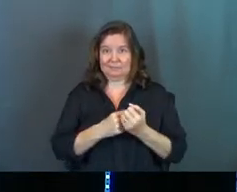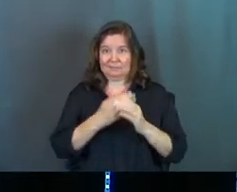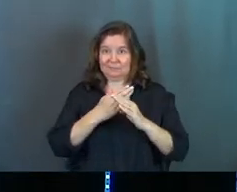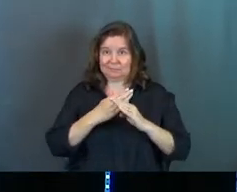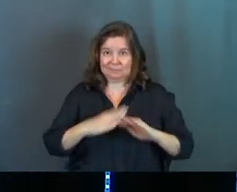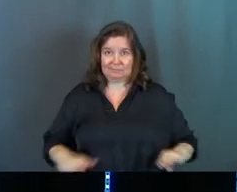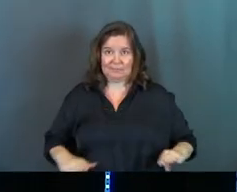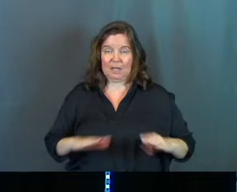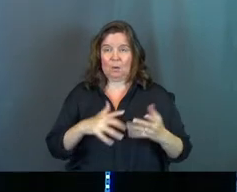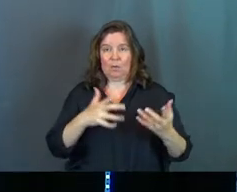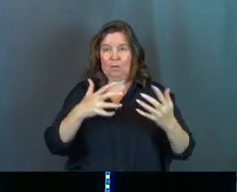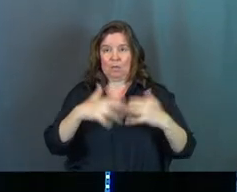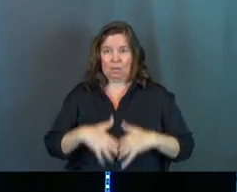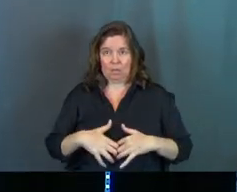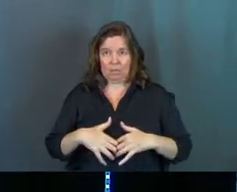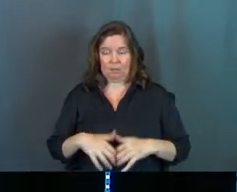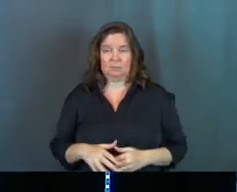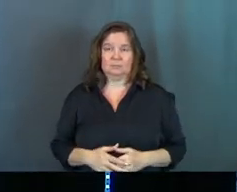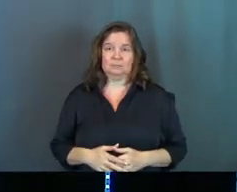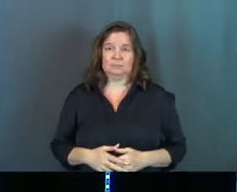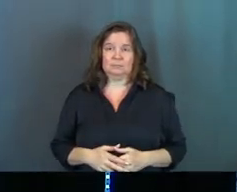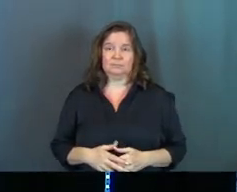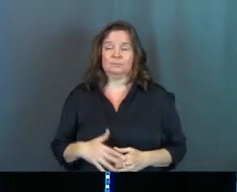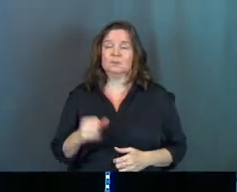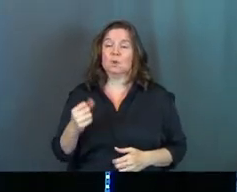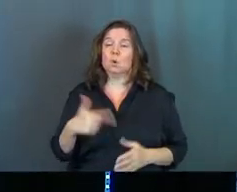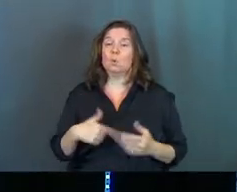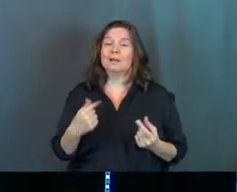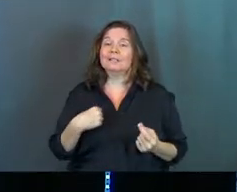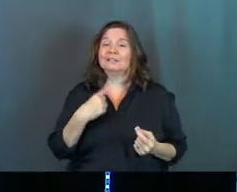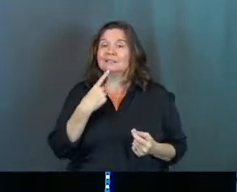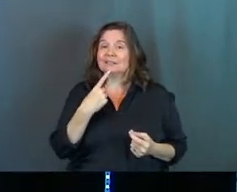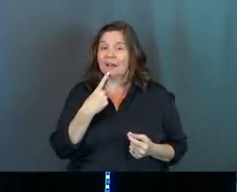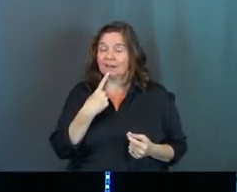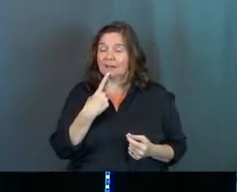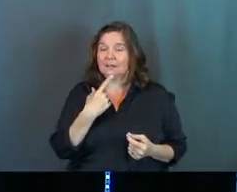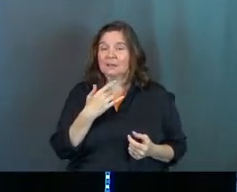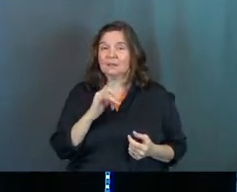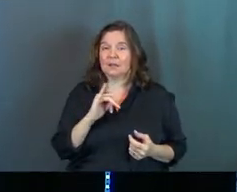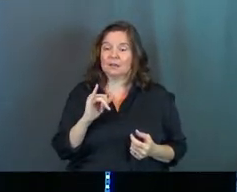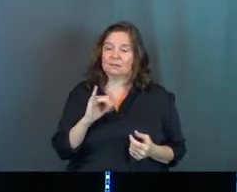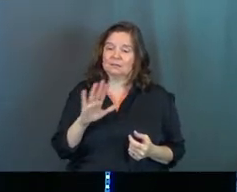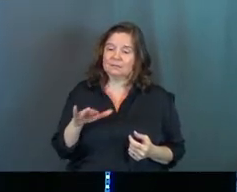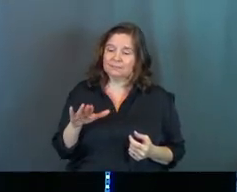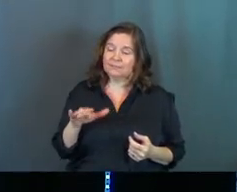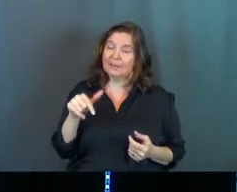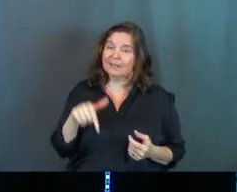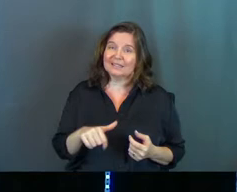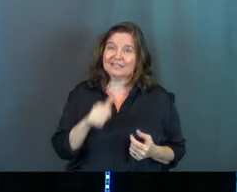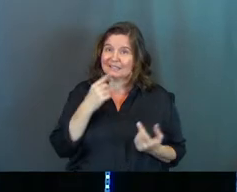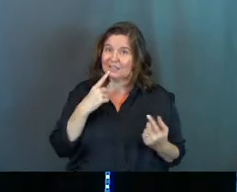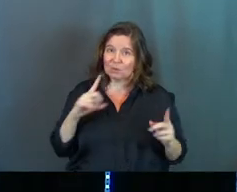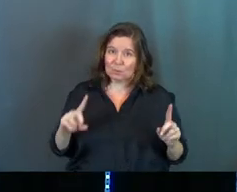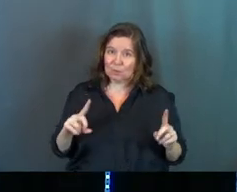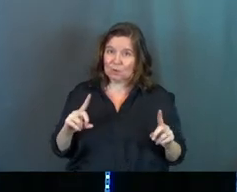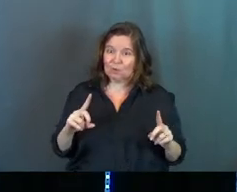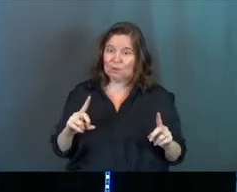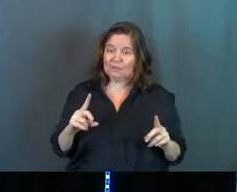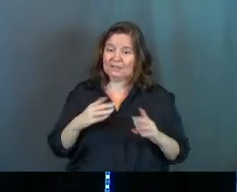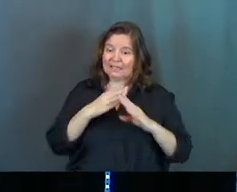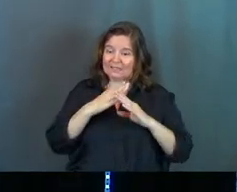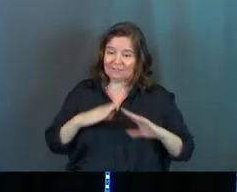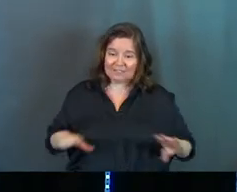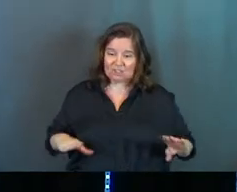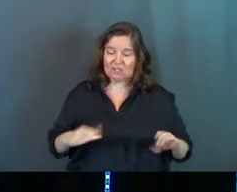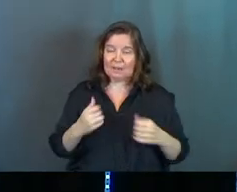itself, that house will not be able to stand. And so what he's digging into, and what he also says is like, hey, man, this doesn't work. You understand that, Like,